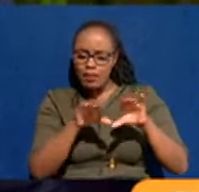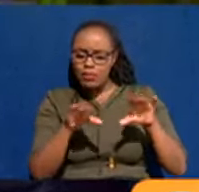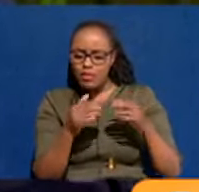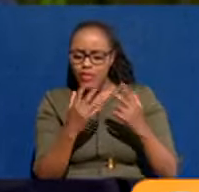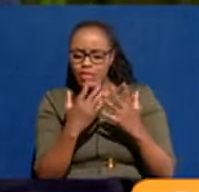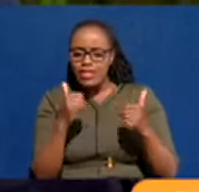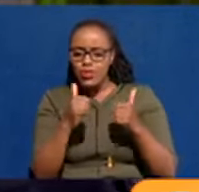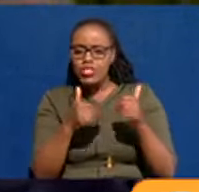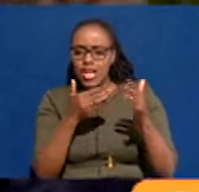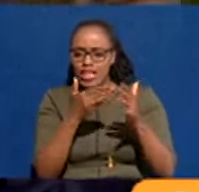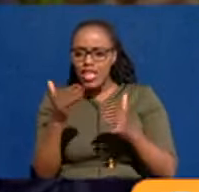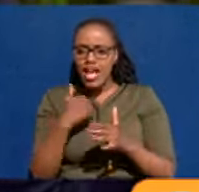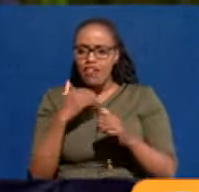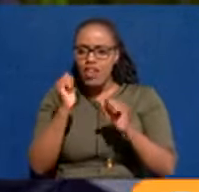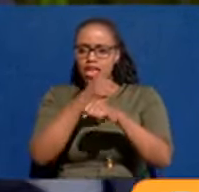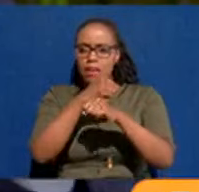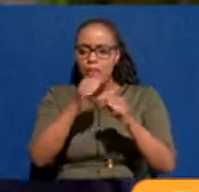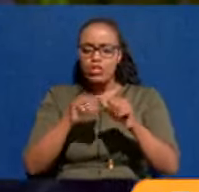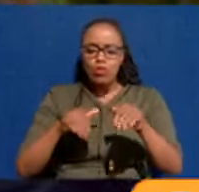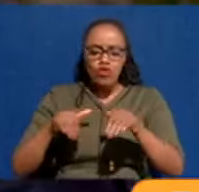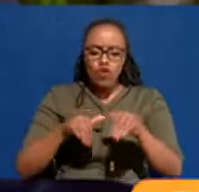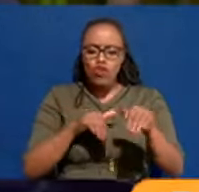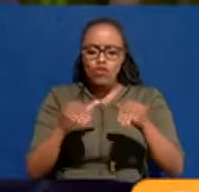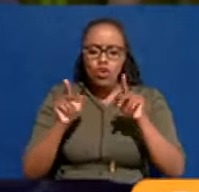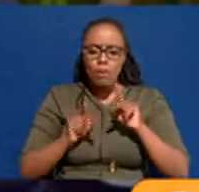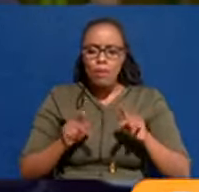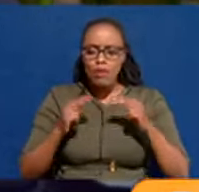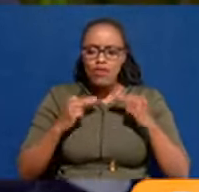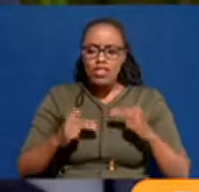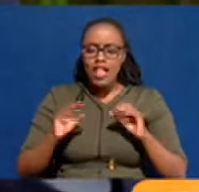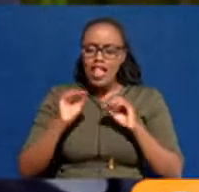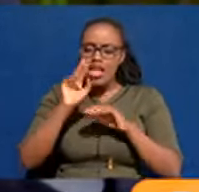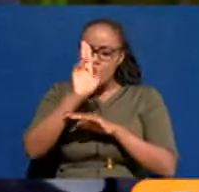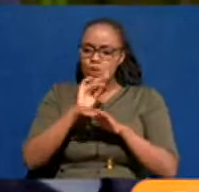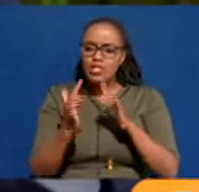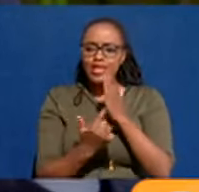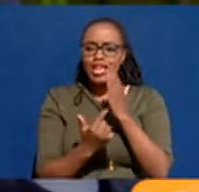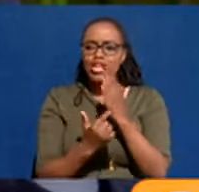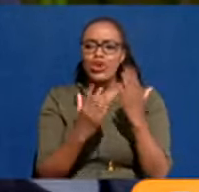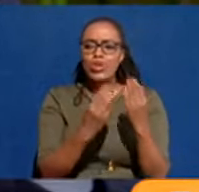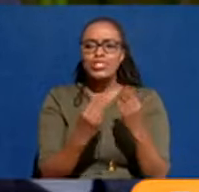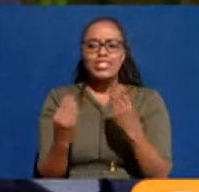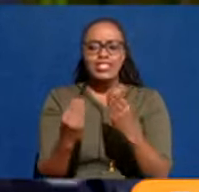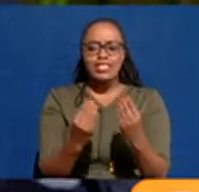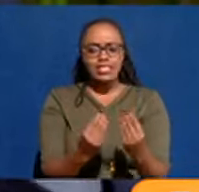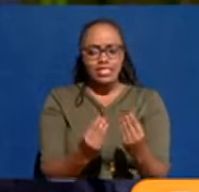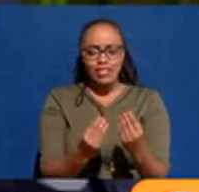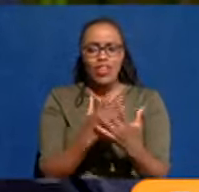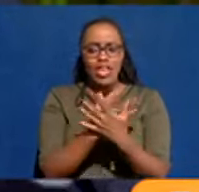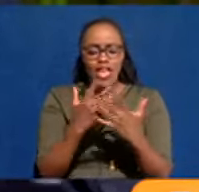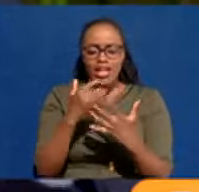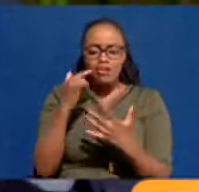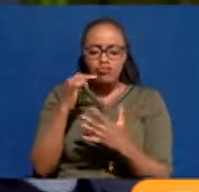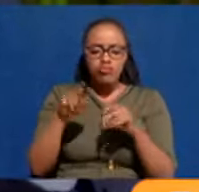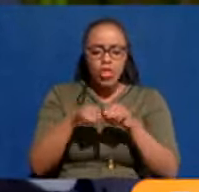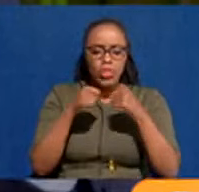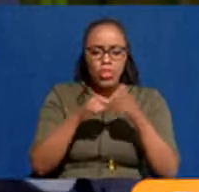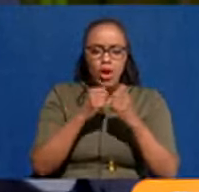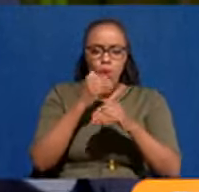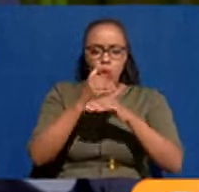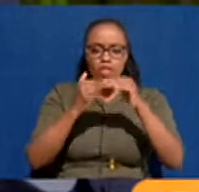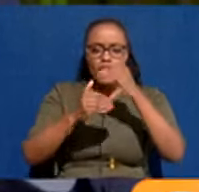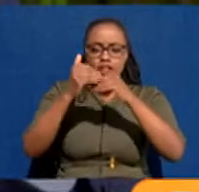you shut off, you can't keep chasing people physically. You must use technology. And any interference on the infrastructure